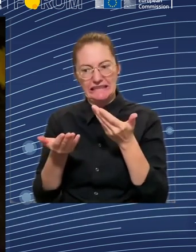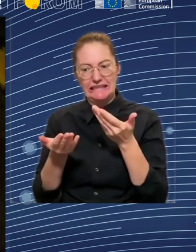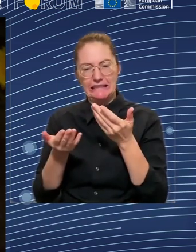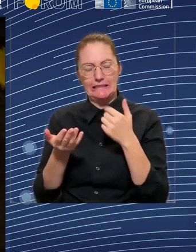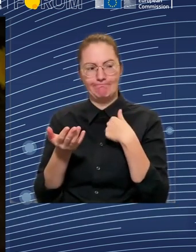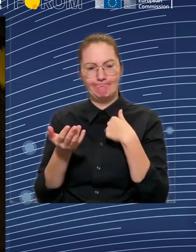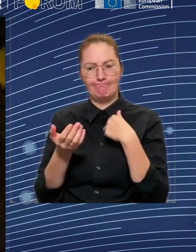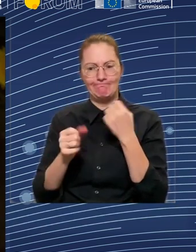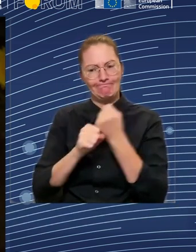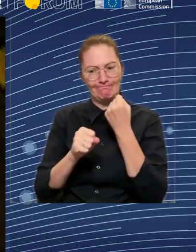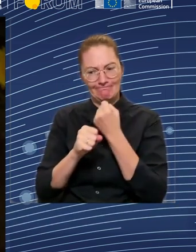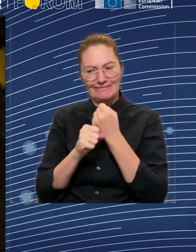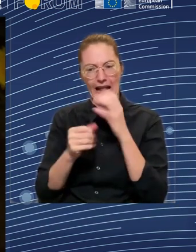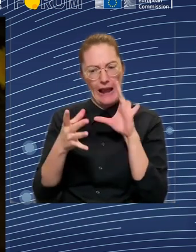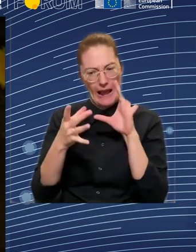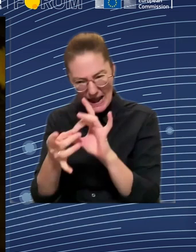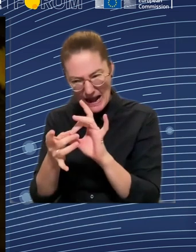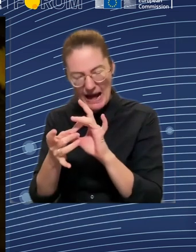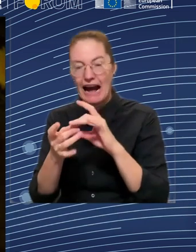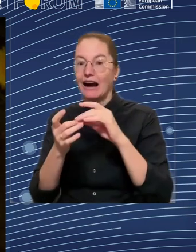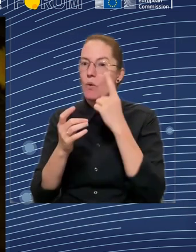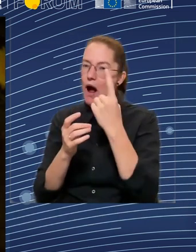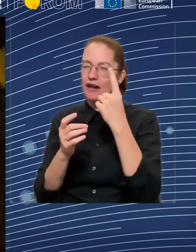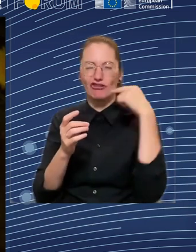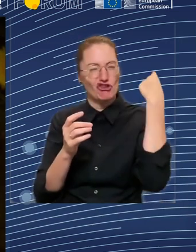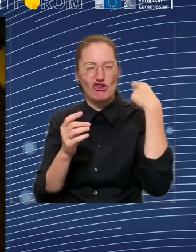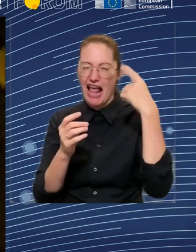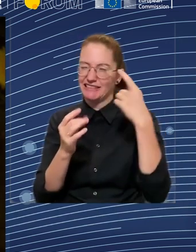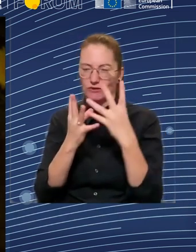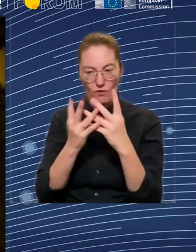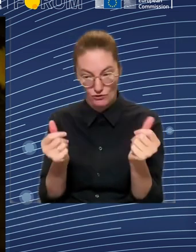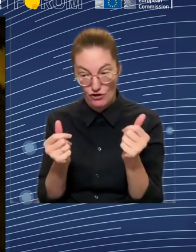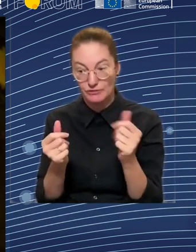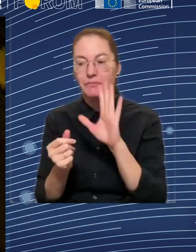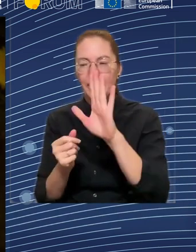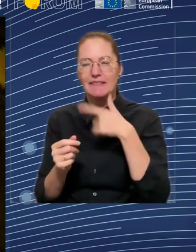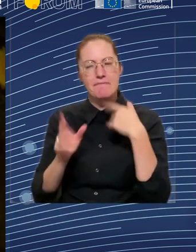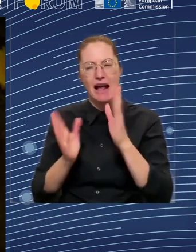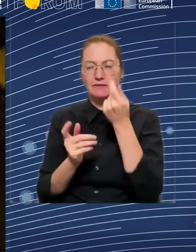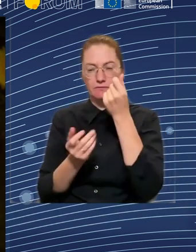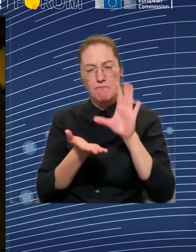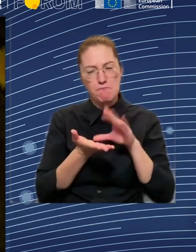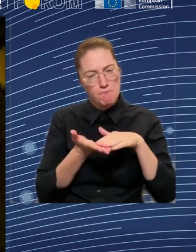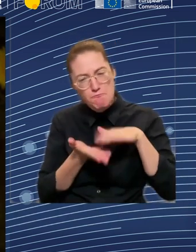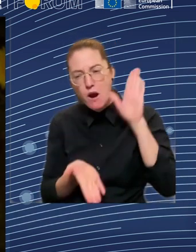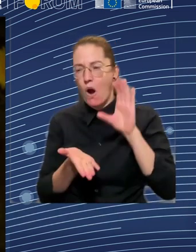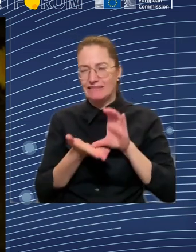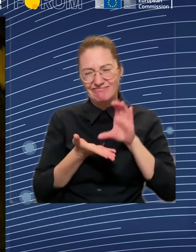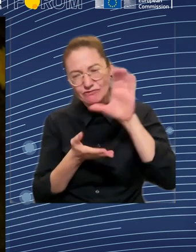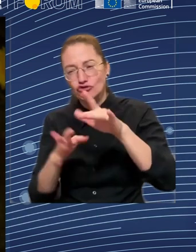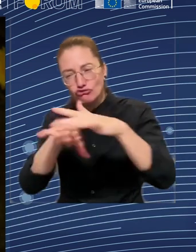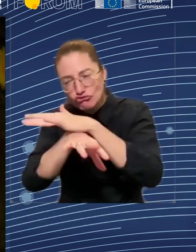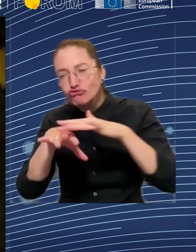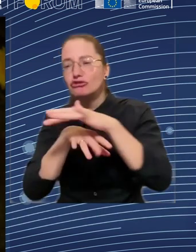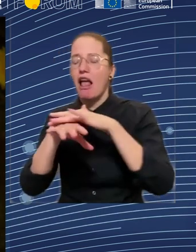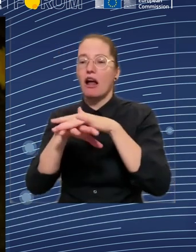citizens to be more active, more engaged, and in this way to be more rewarded by what we are doing. So,